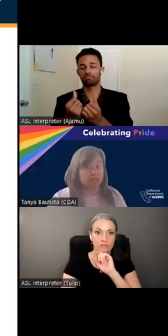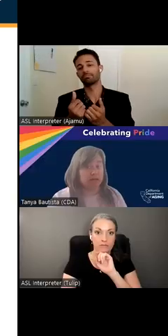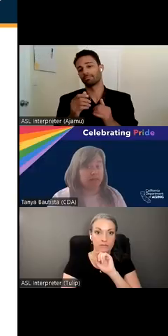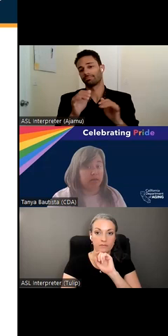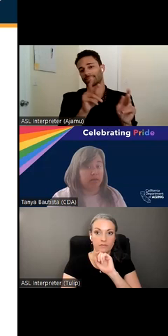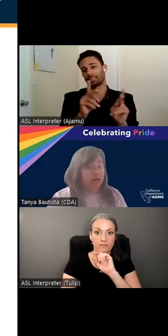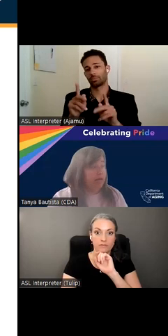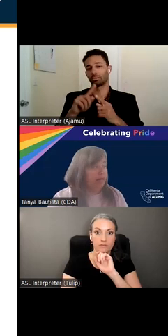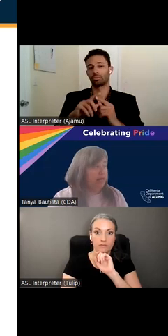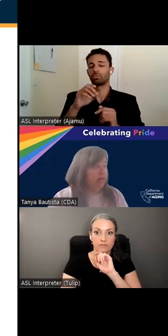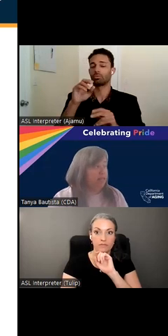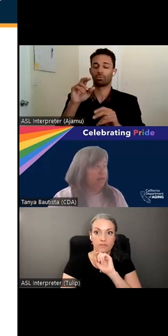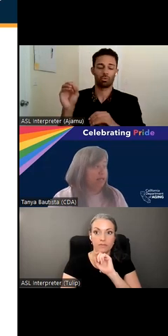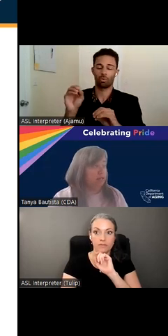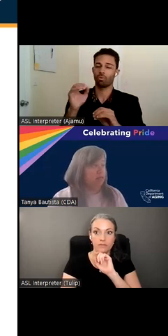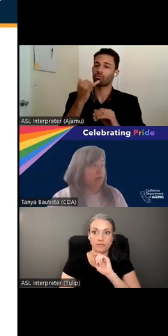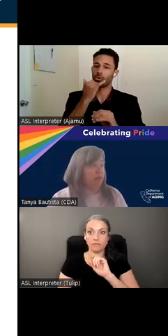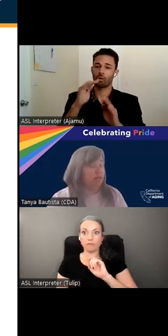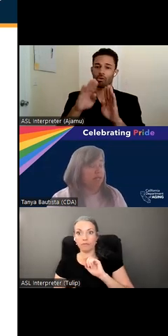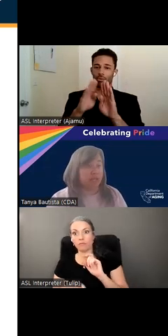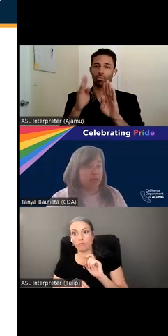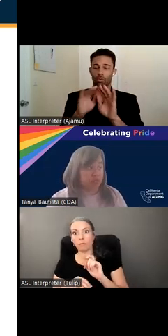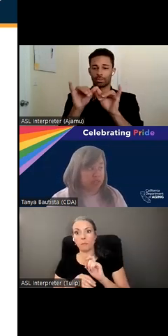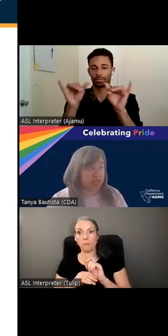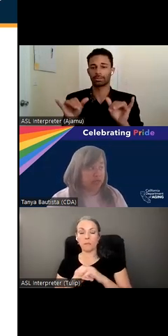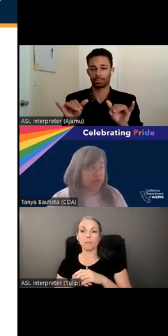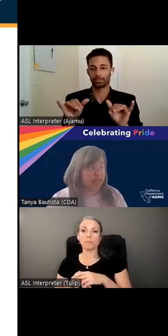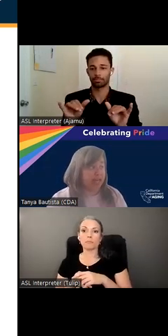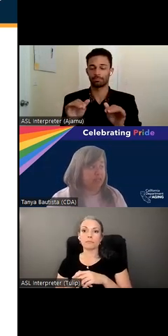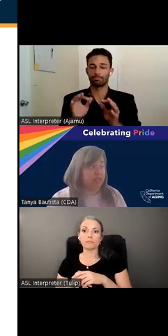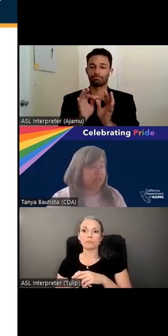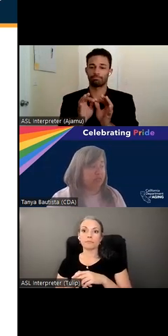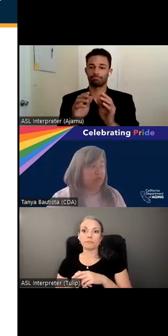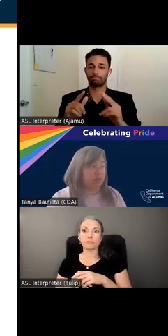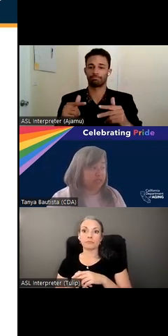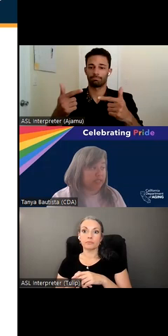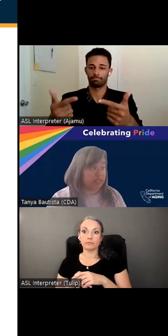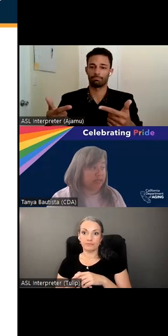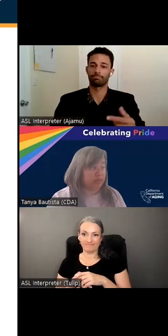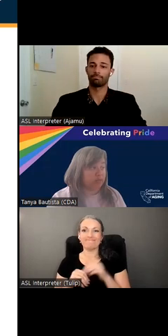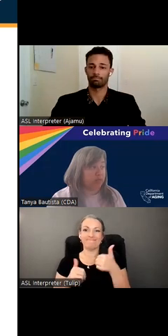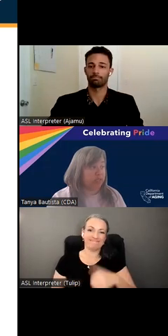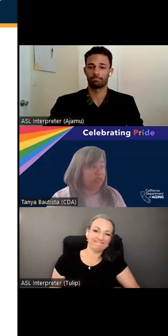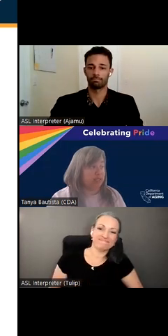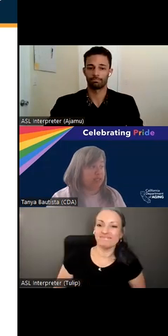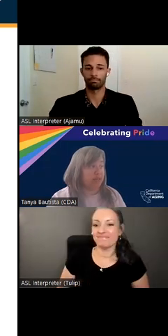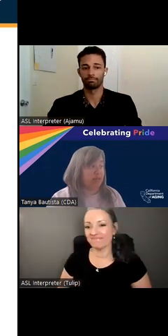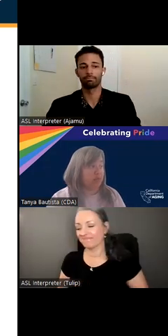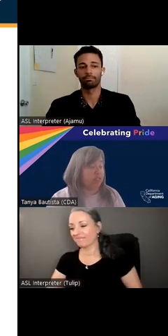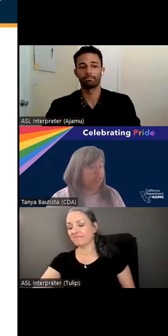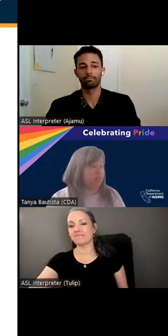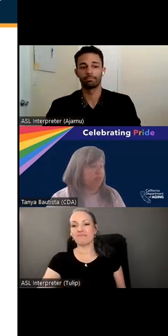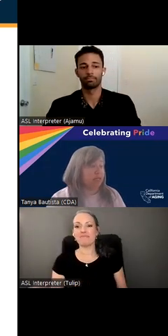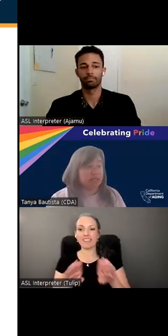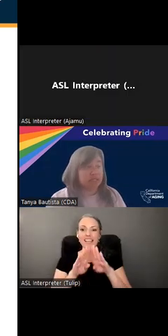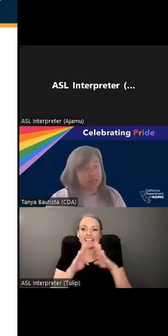door system. And then the second recommendation that was presented was enhancements to the following systems, which was an expanded